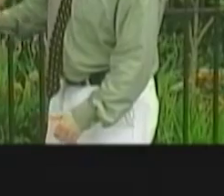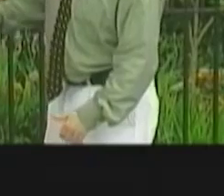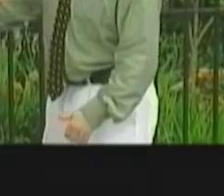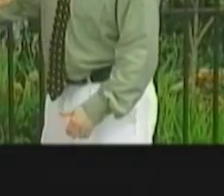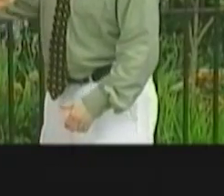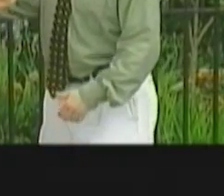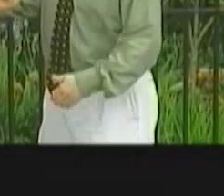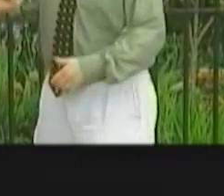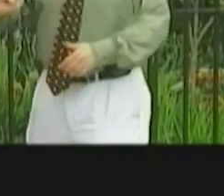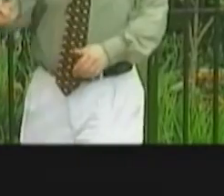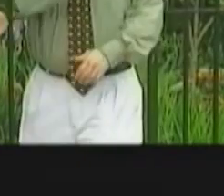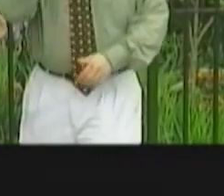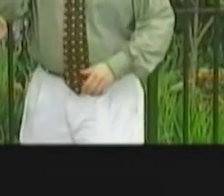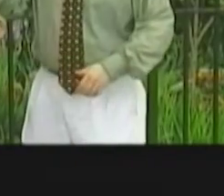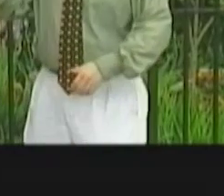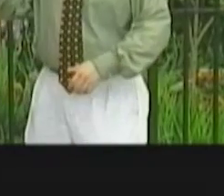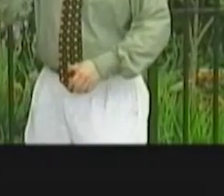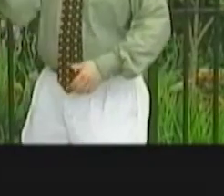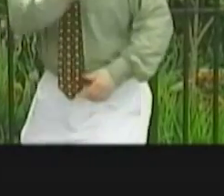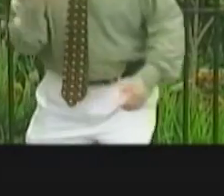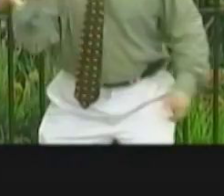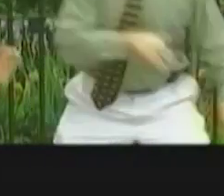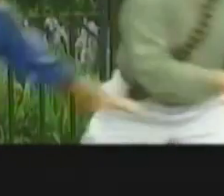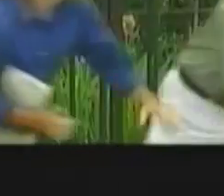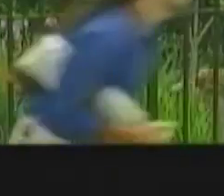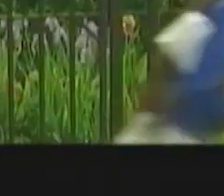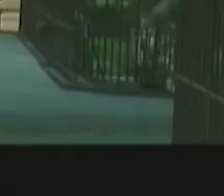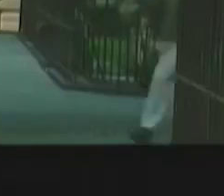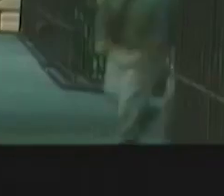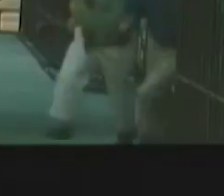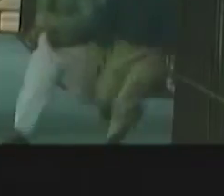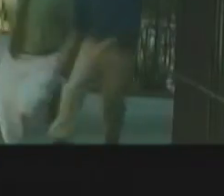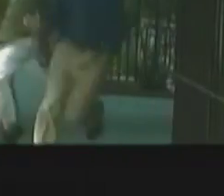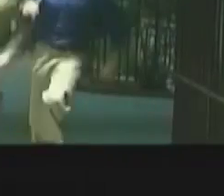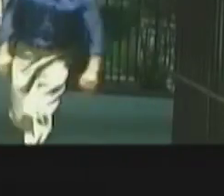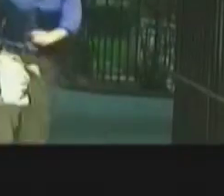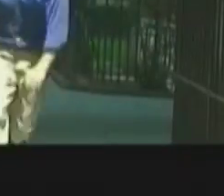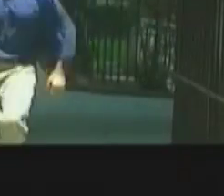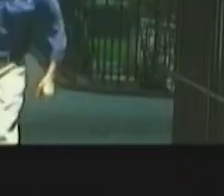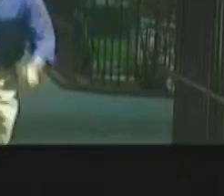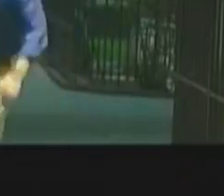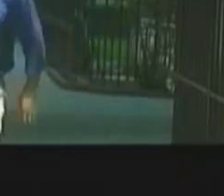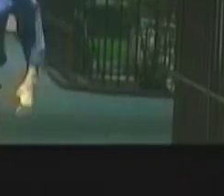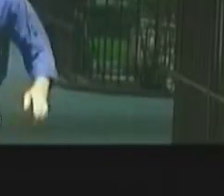Thus, the to usable of A supervisory